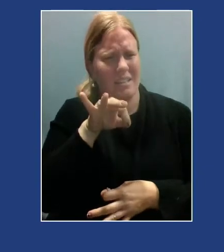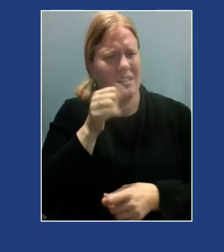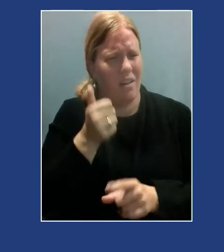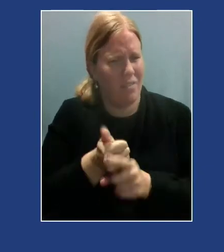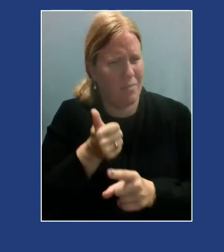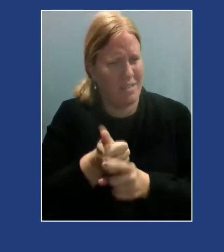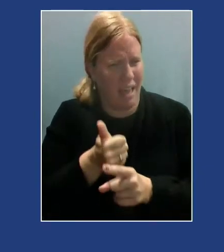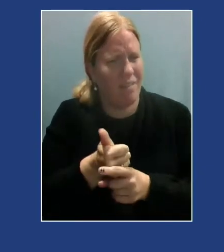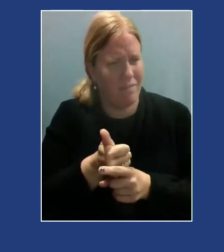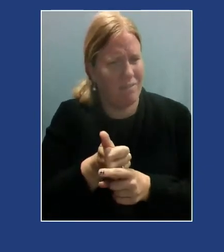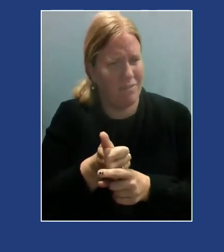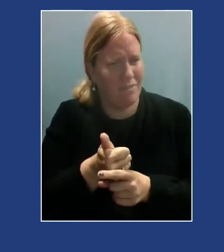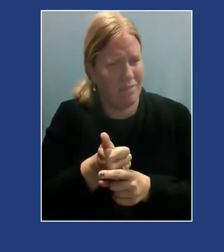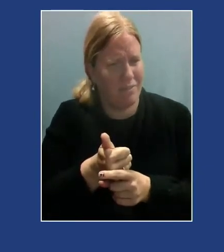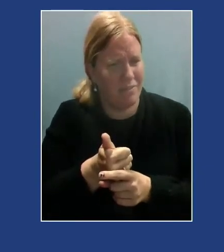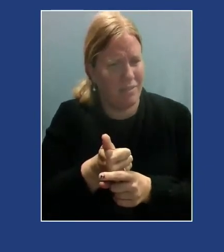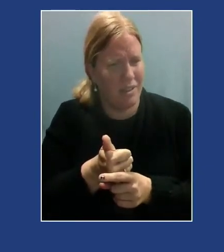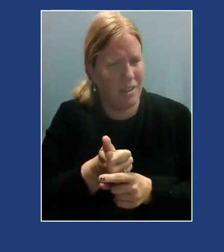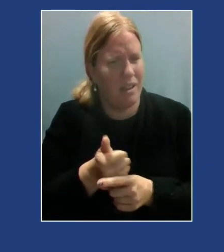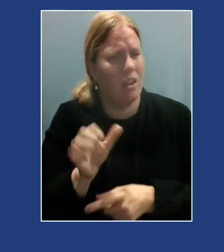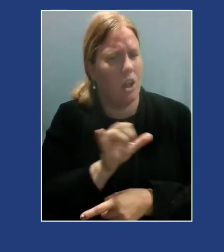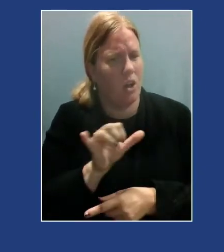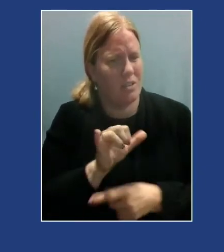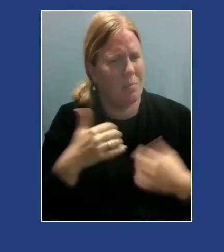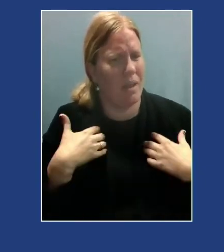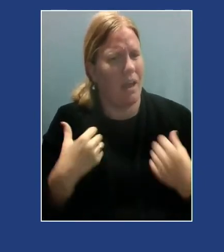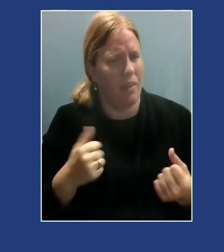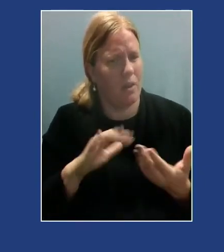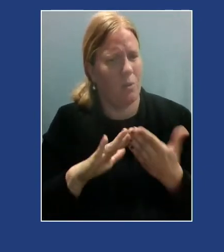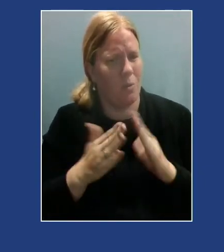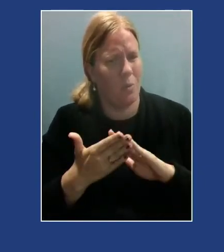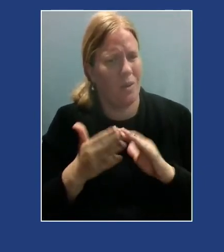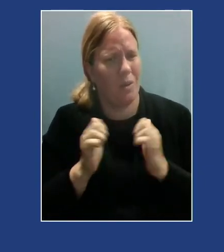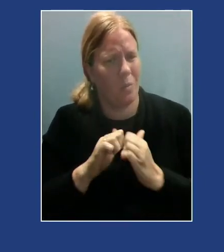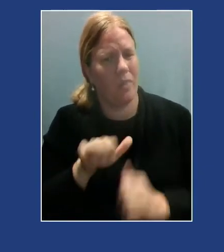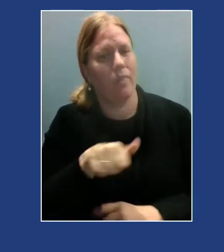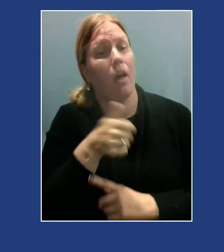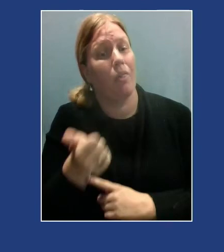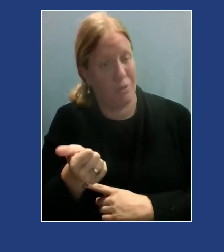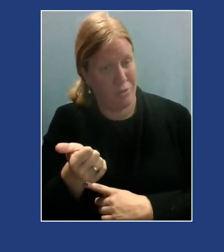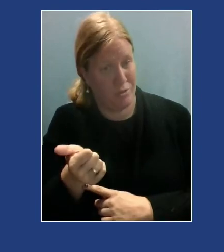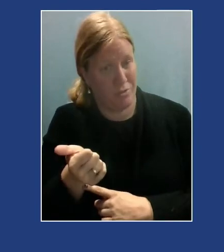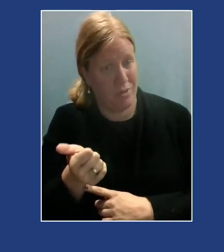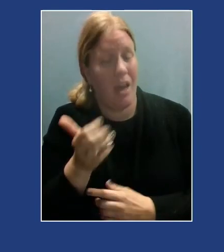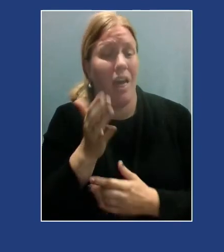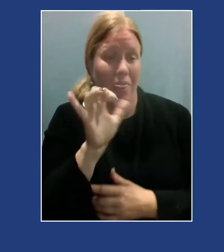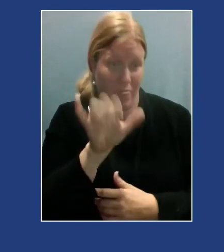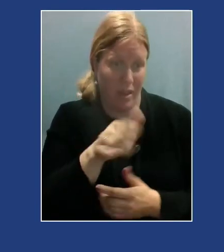true core self that can also be in healthy community with others, the part of them that is miracle.